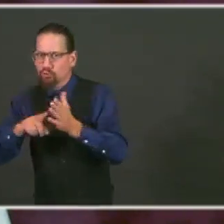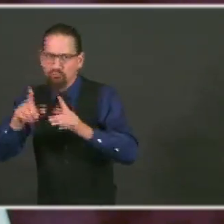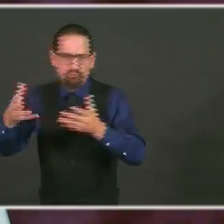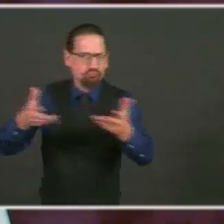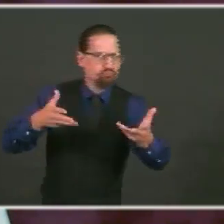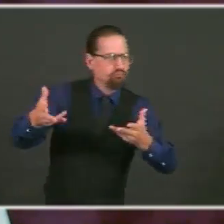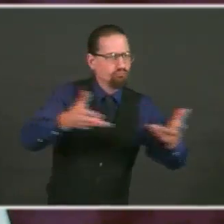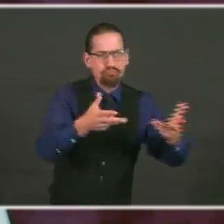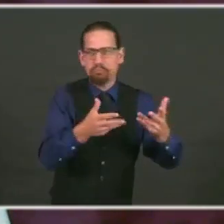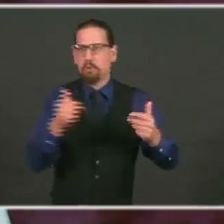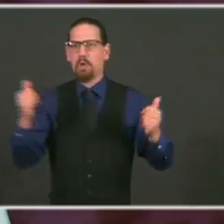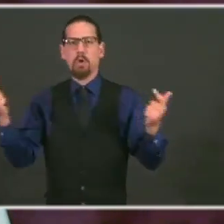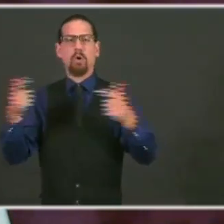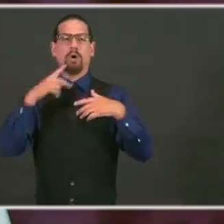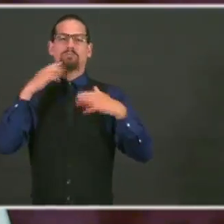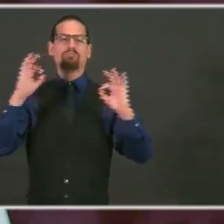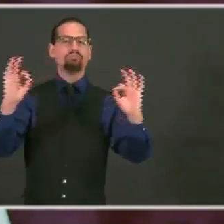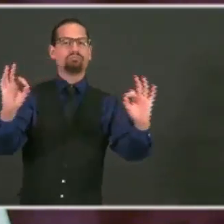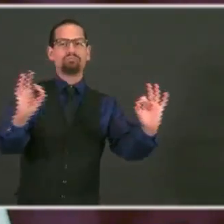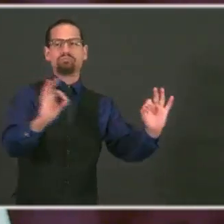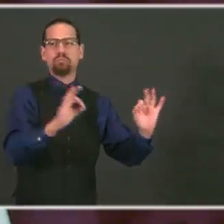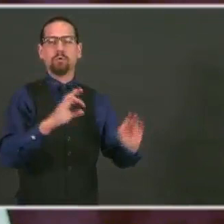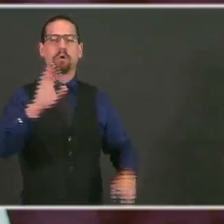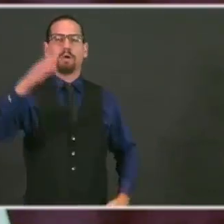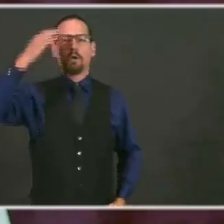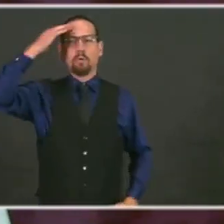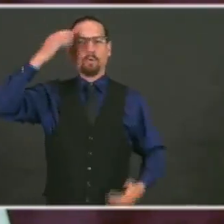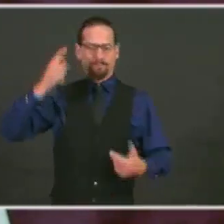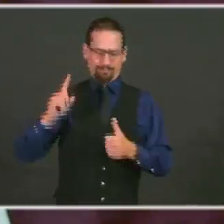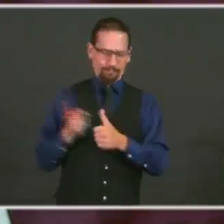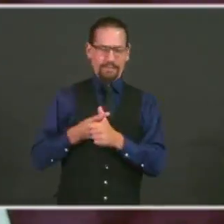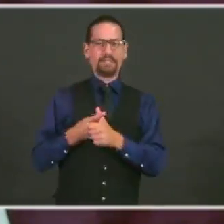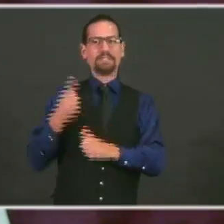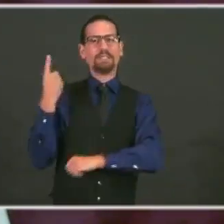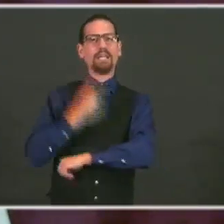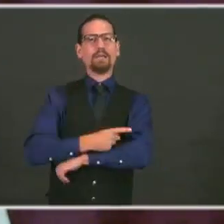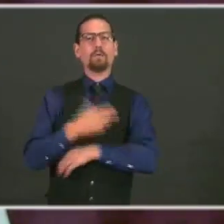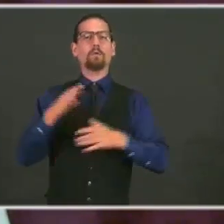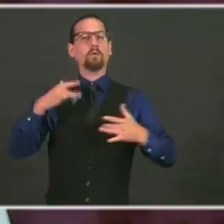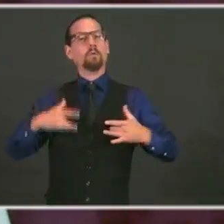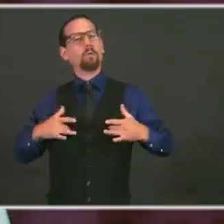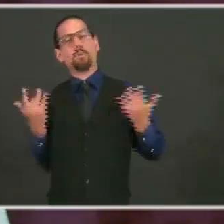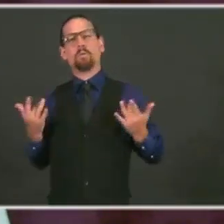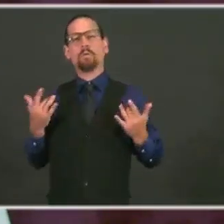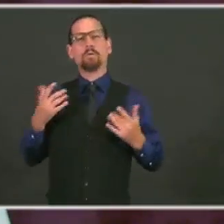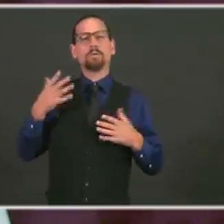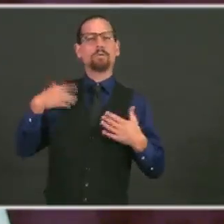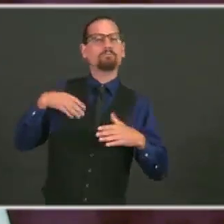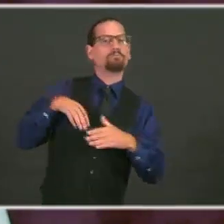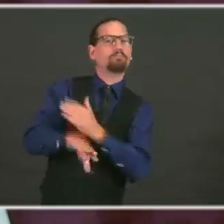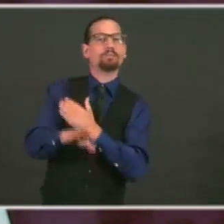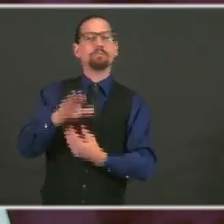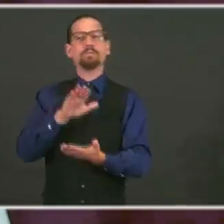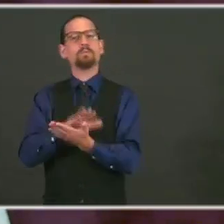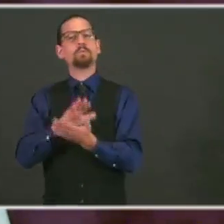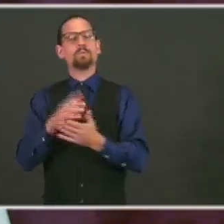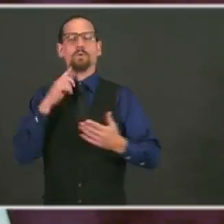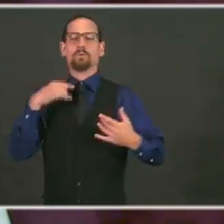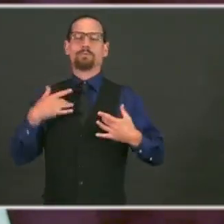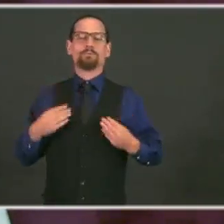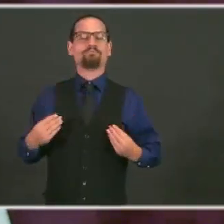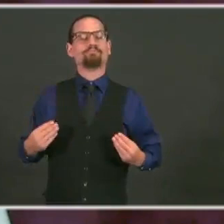You know, there was still the first day of school excitement. It was pretty great to see. It was a great thing.